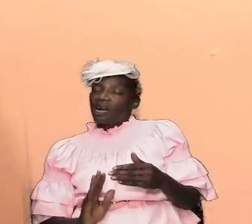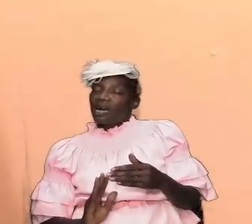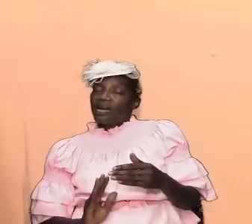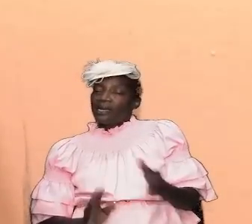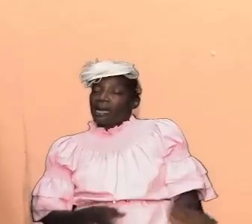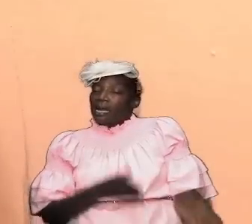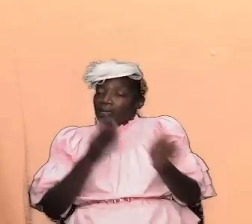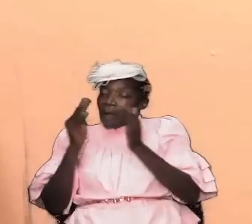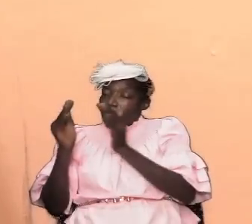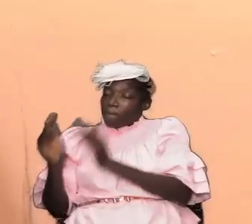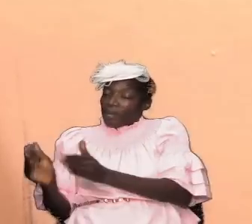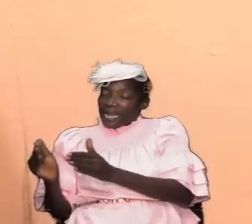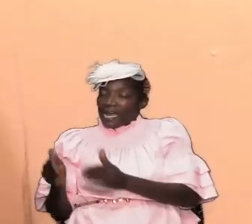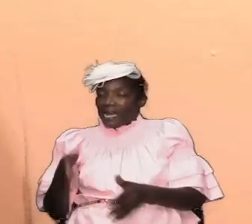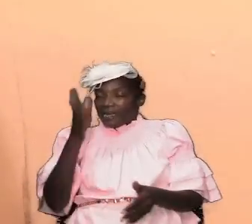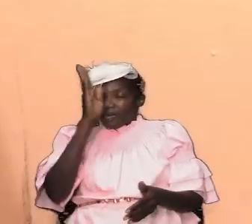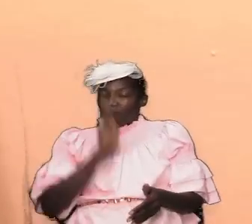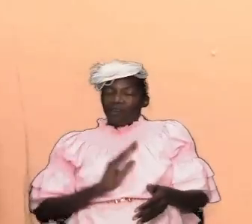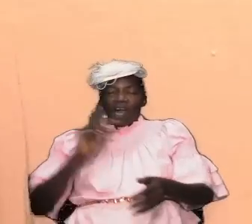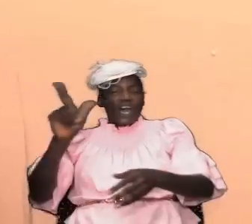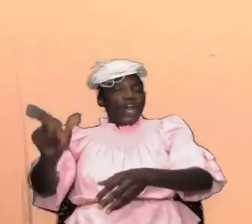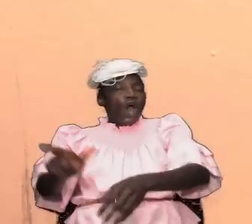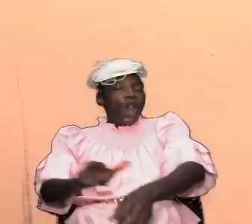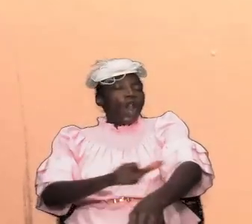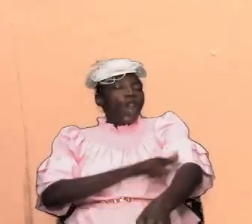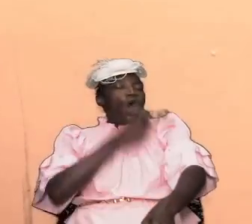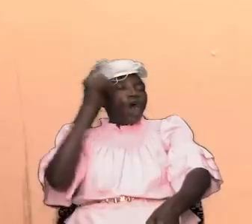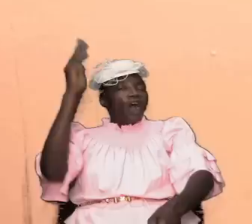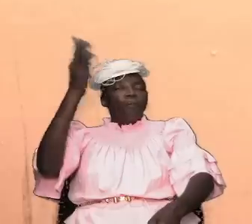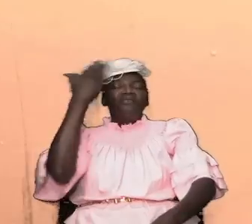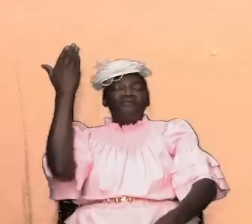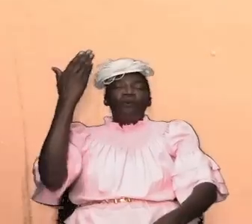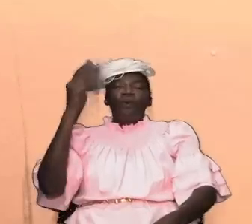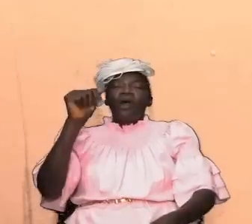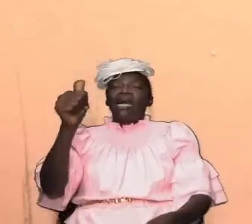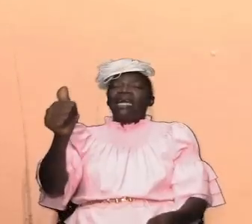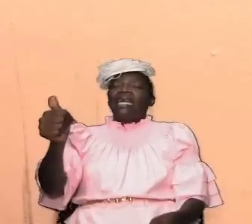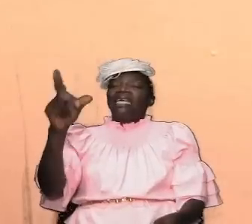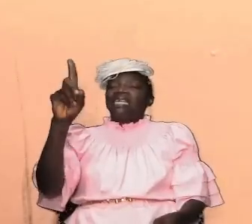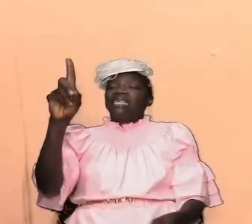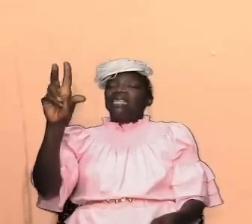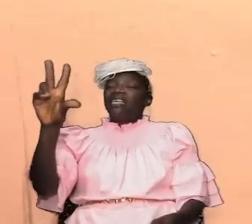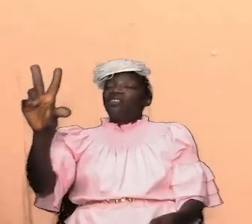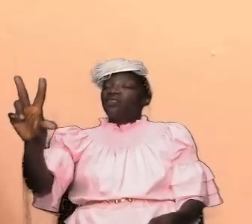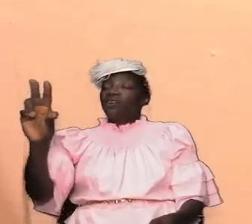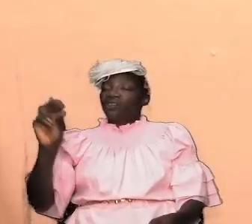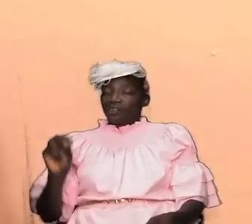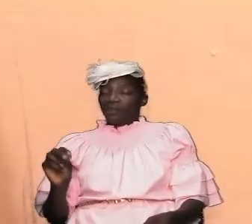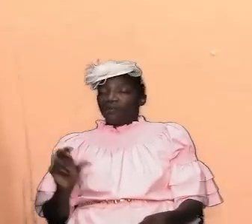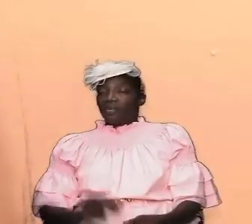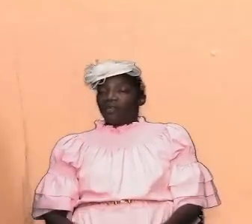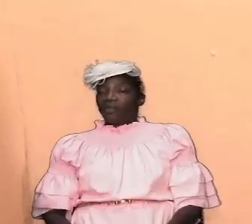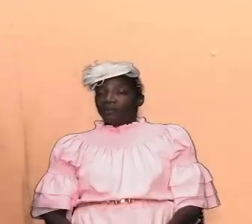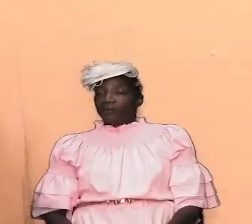plan of god long before ad 33 on the day of pentecost so that